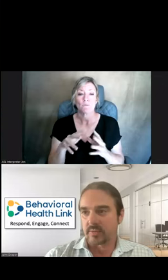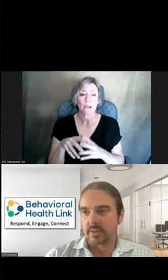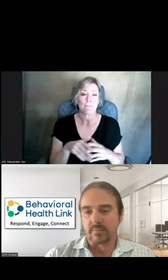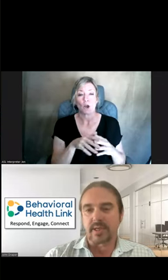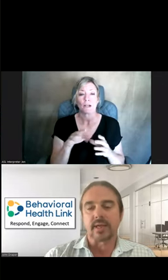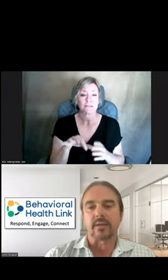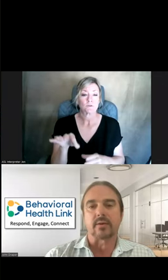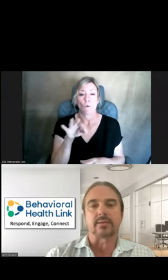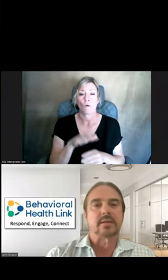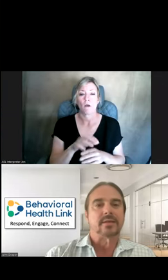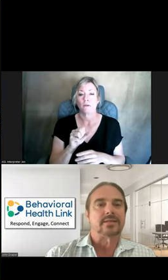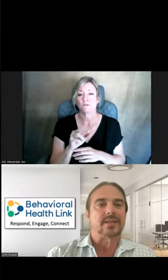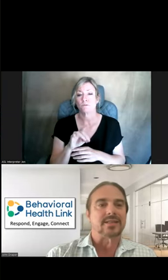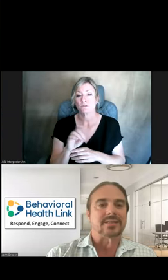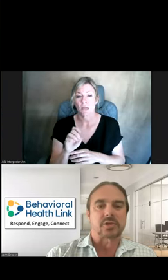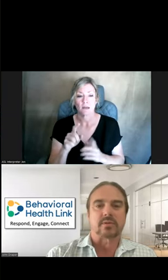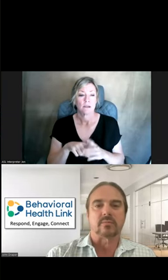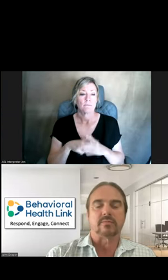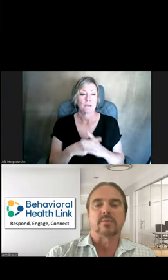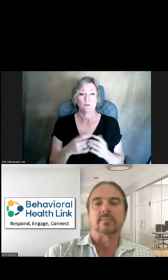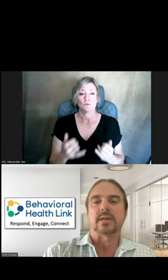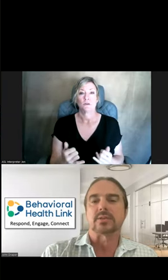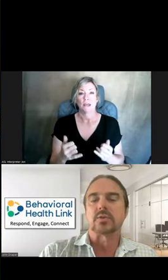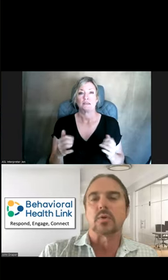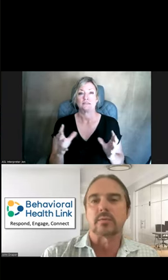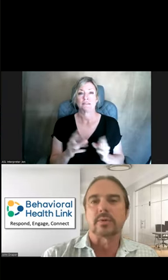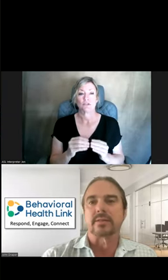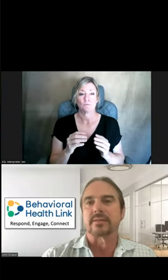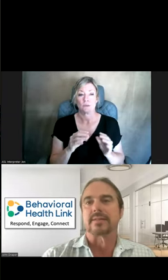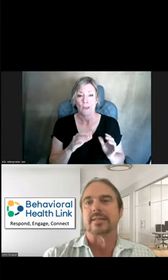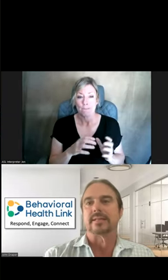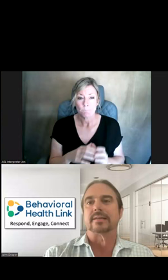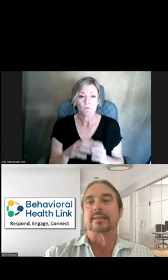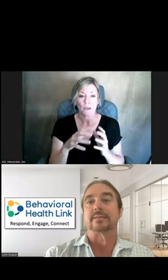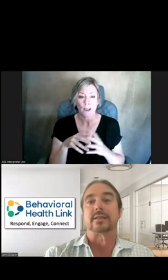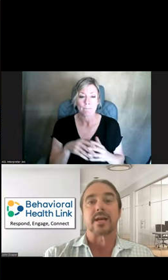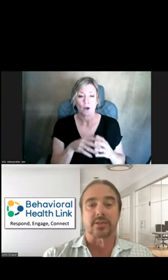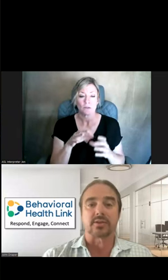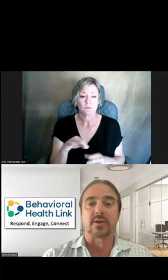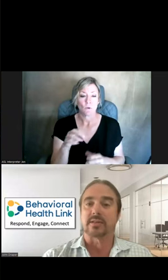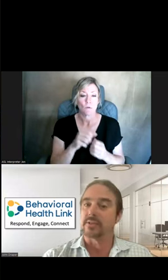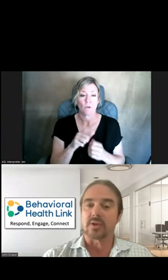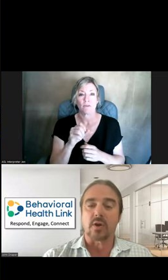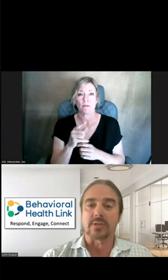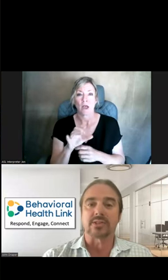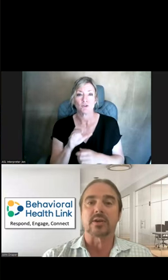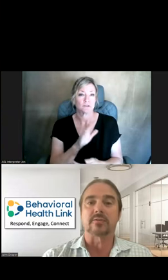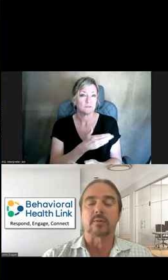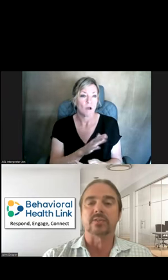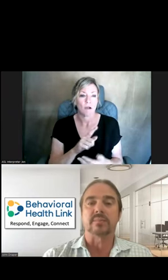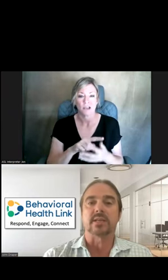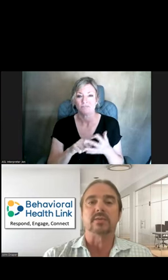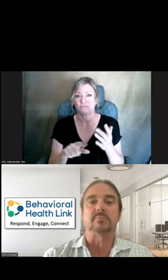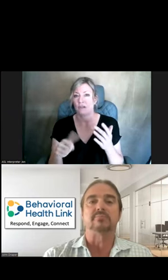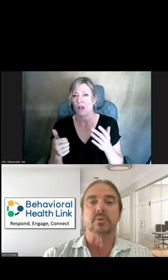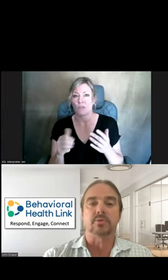on Suicide. We did begin our today's session with Moving America's Soul with the logic song. And there's always these other